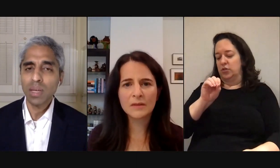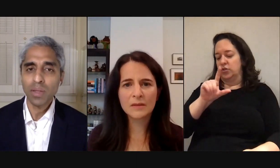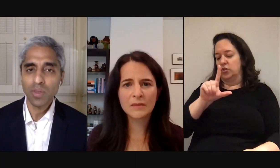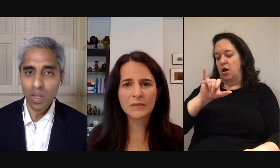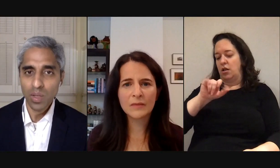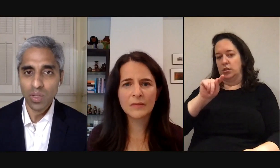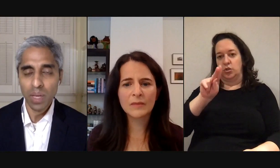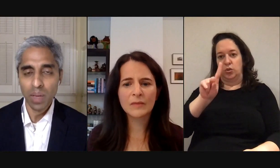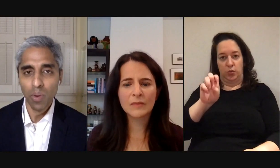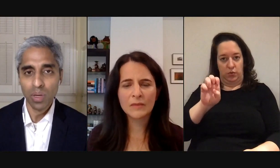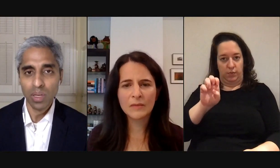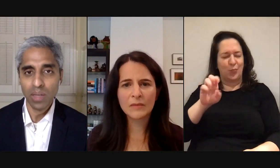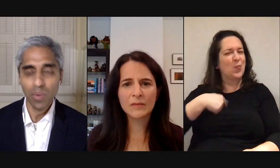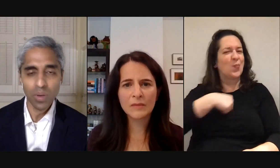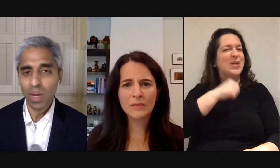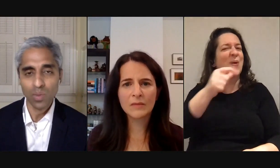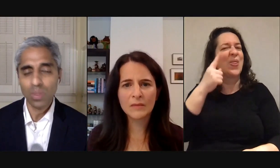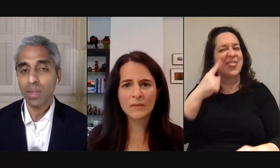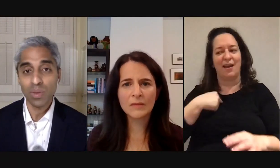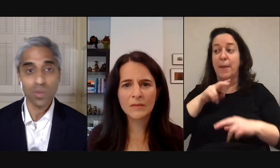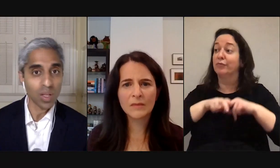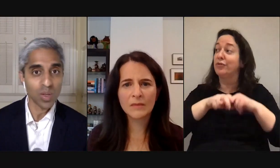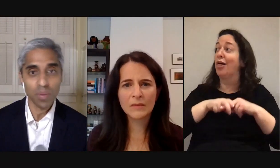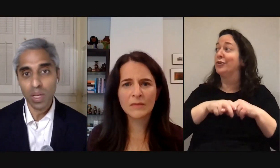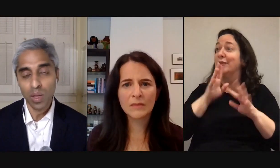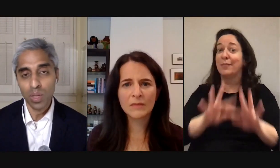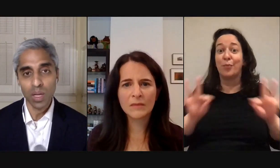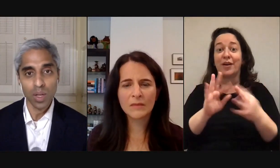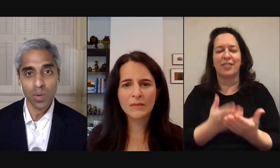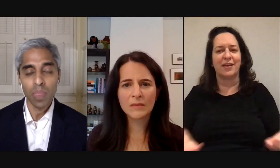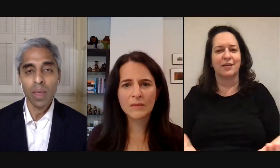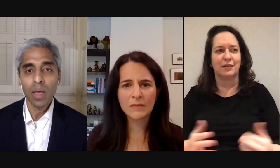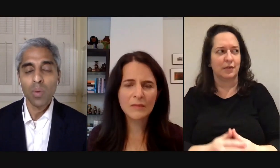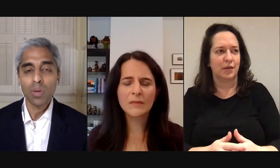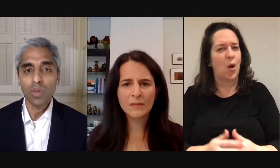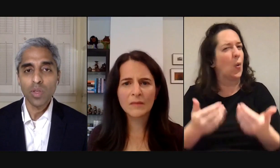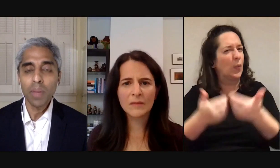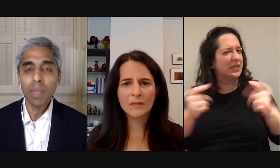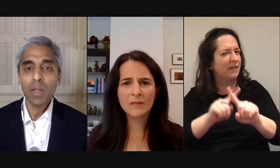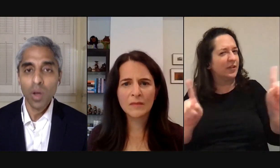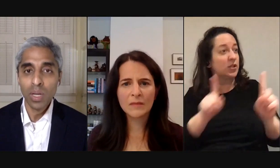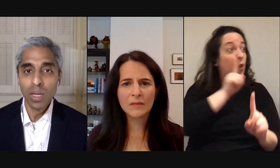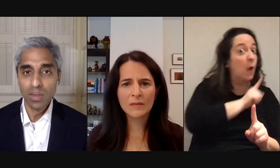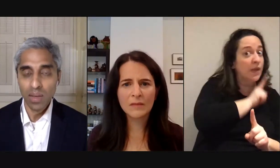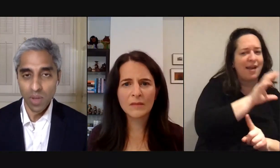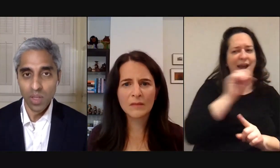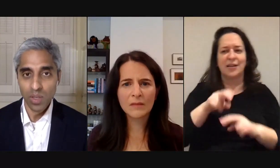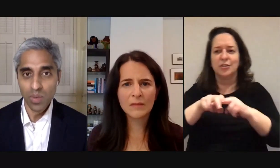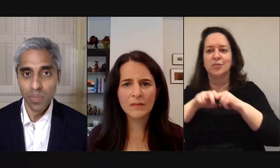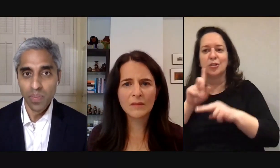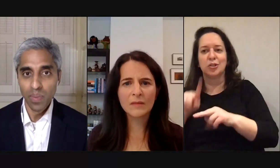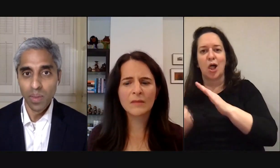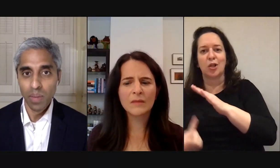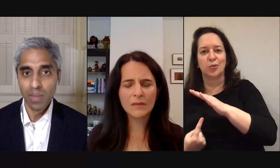don't always think about solitude as being important and it's important to recognize what's the difference in solitude and being lonely and alone well you may be alone in a state of